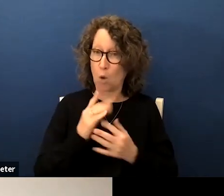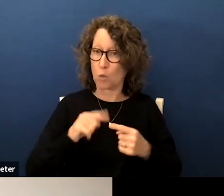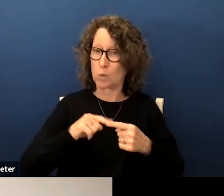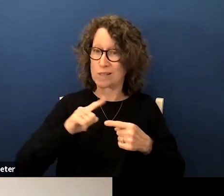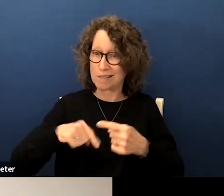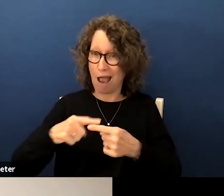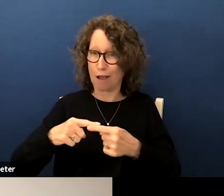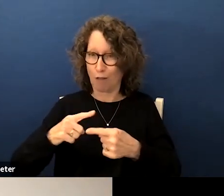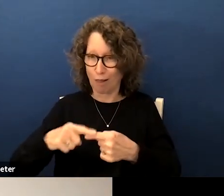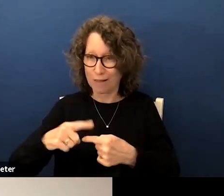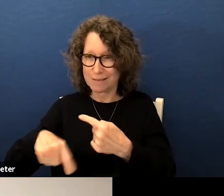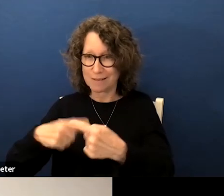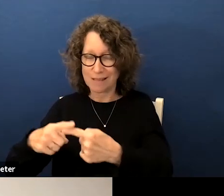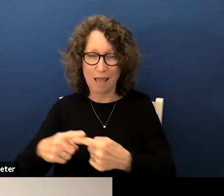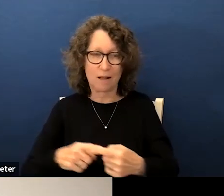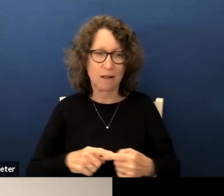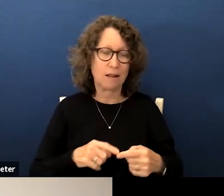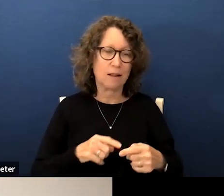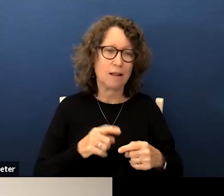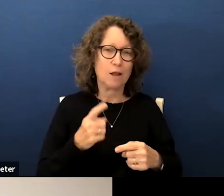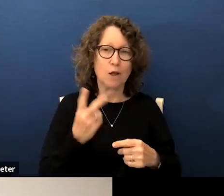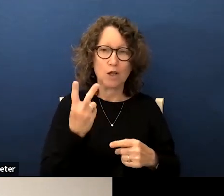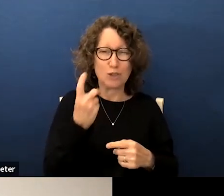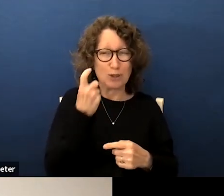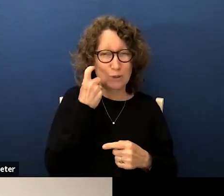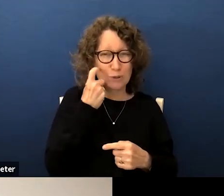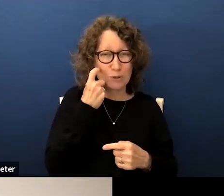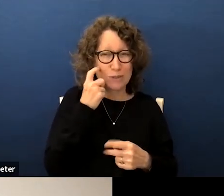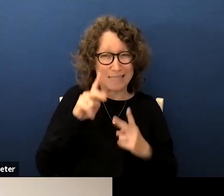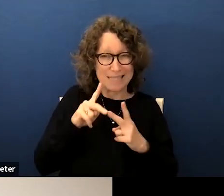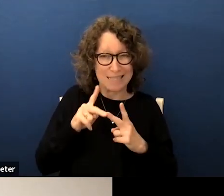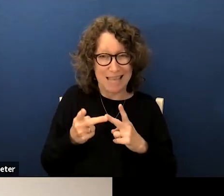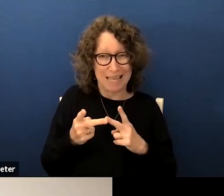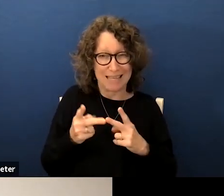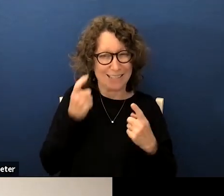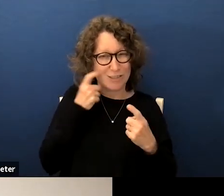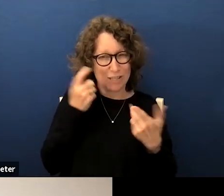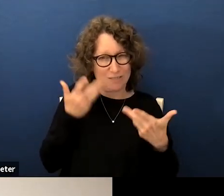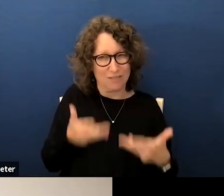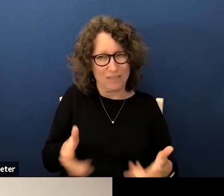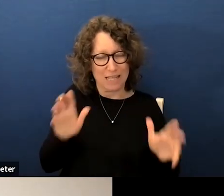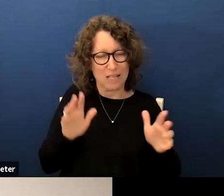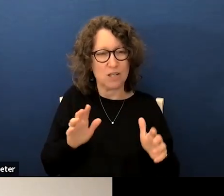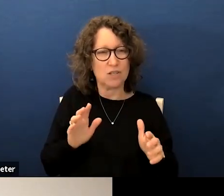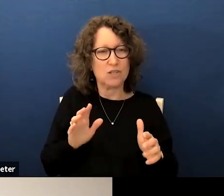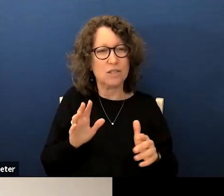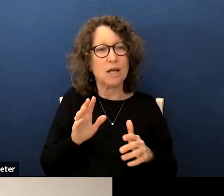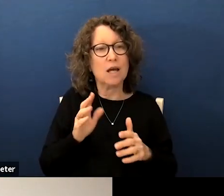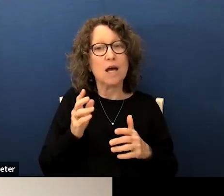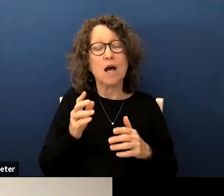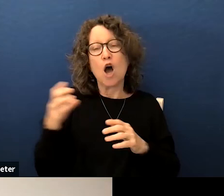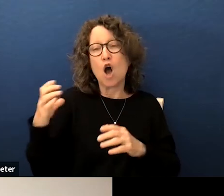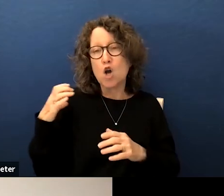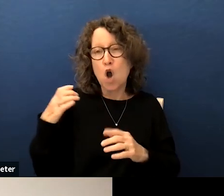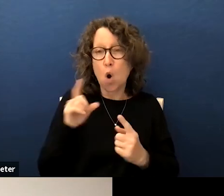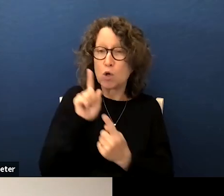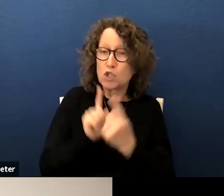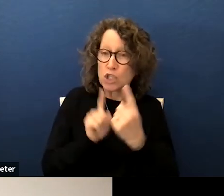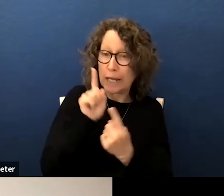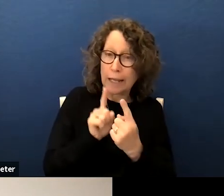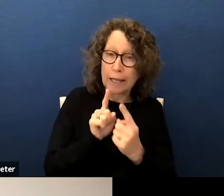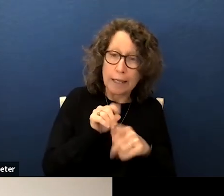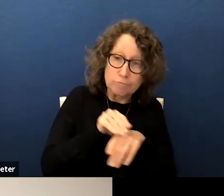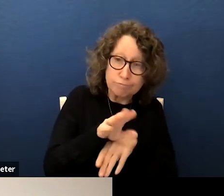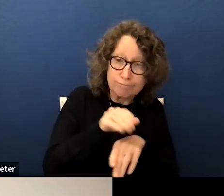um cycle two just come we just wrapped up with cycle two part of a cycle involves coaching one-on-one coaching with